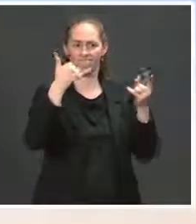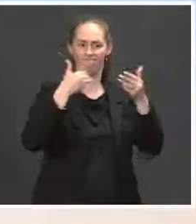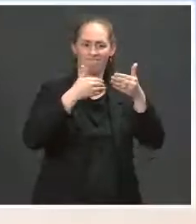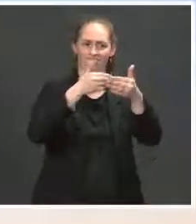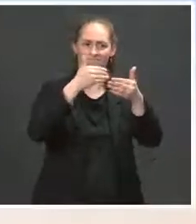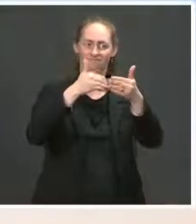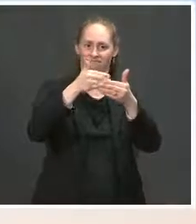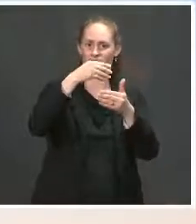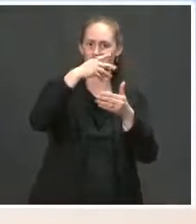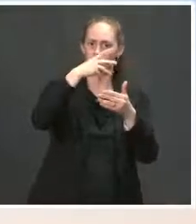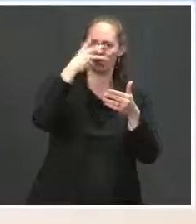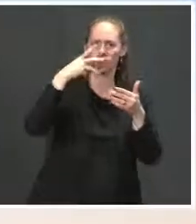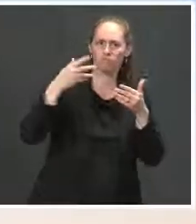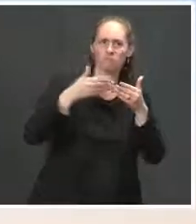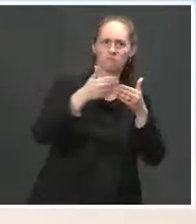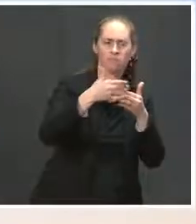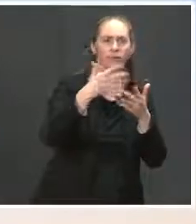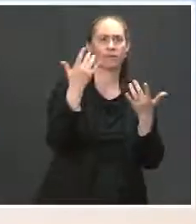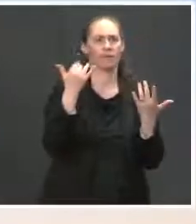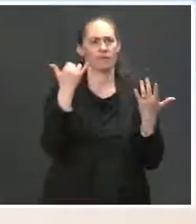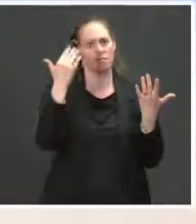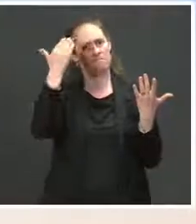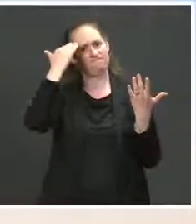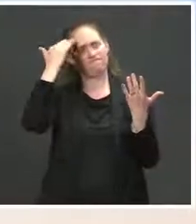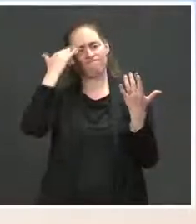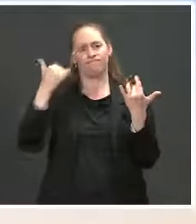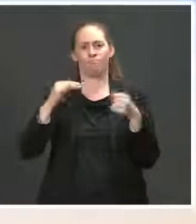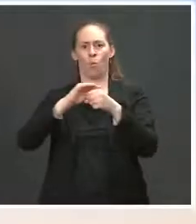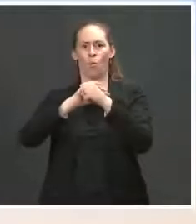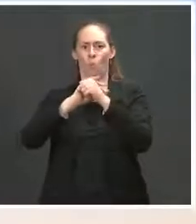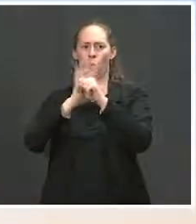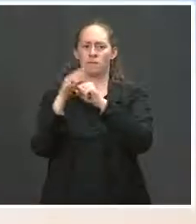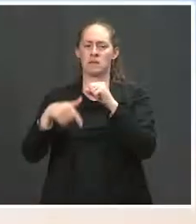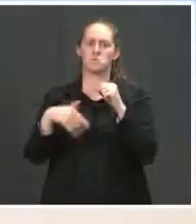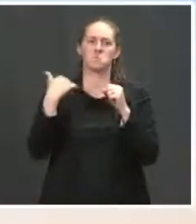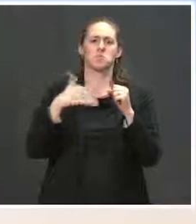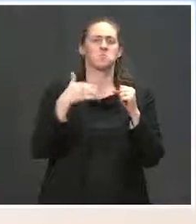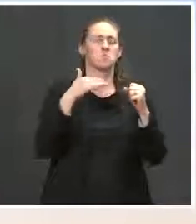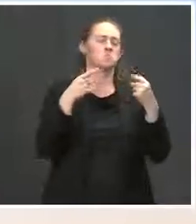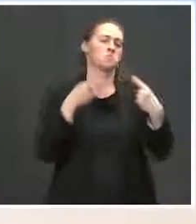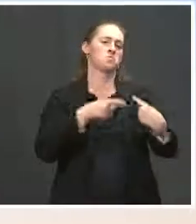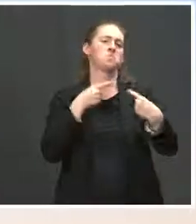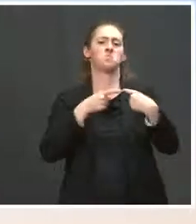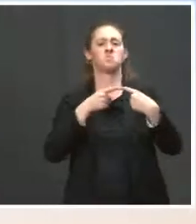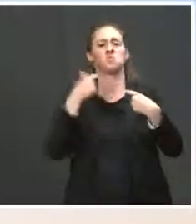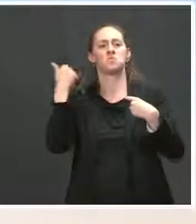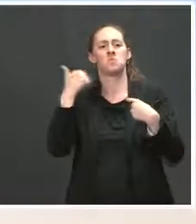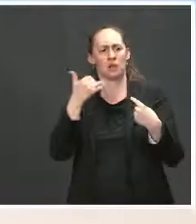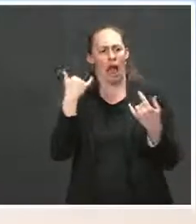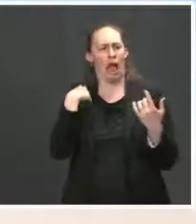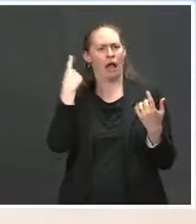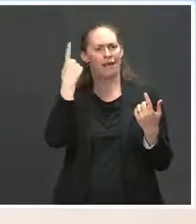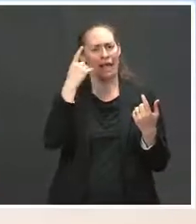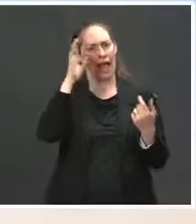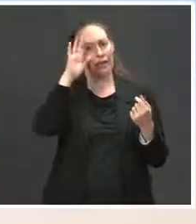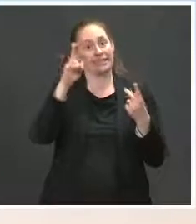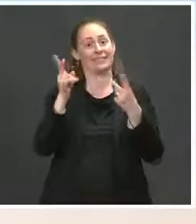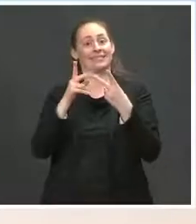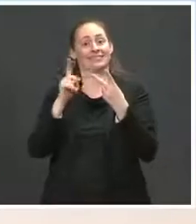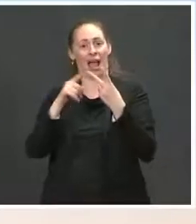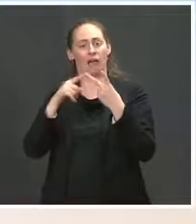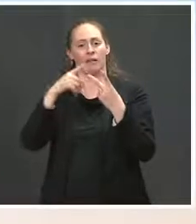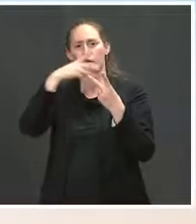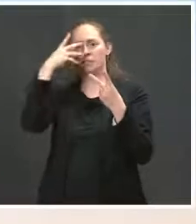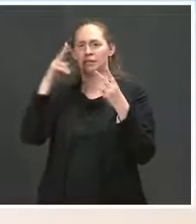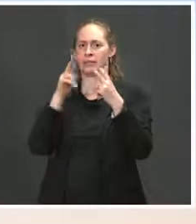obviously, COVID-19 was the biggest challenge that this administration faced. Ms. Yeah. But immigration was another one that took a lot of